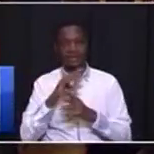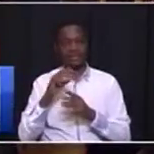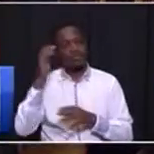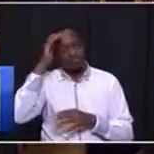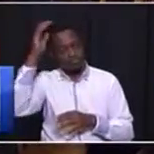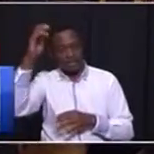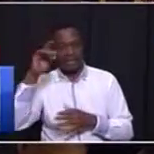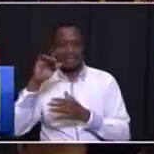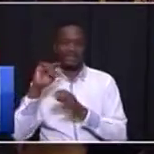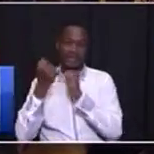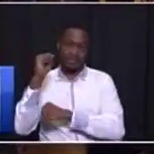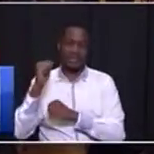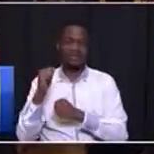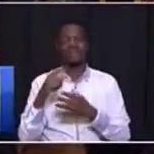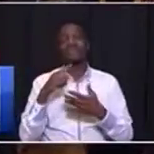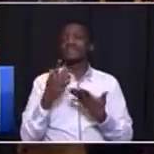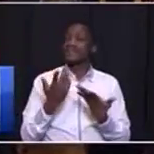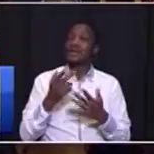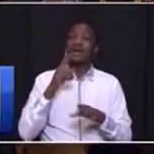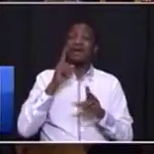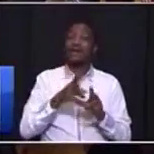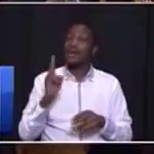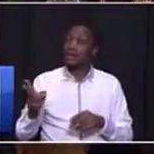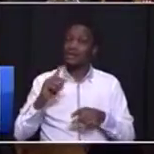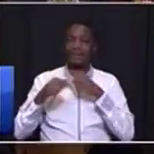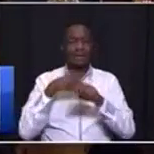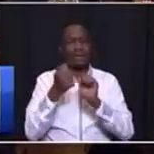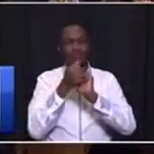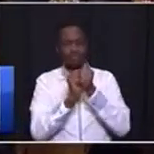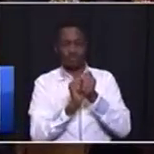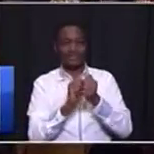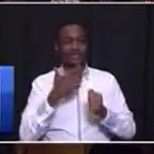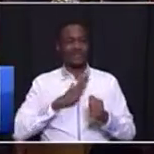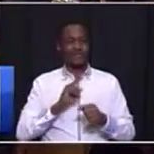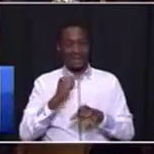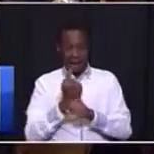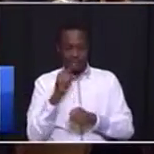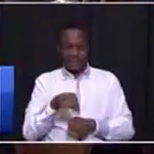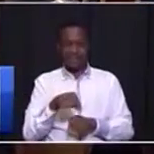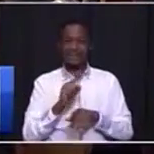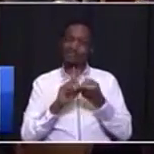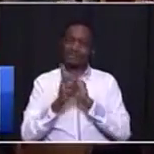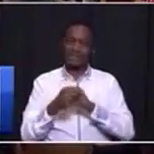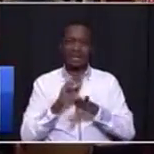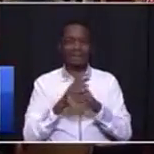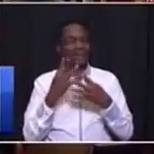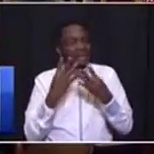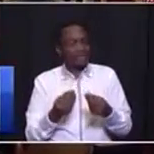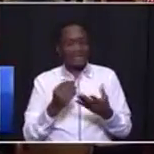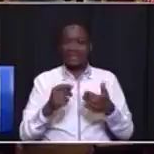sport, we also want Houghton to be the home of competitive sport in Africa. To attract the best